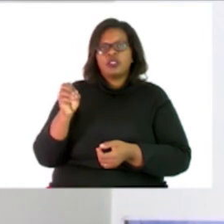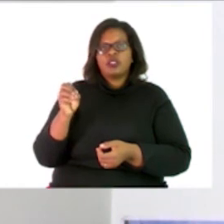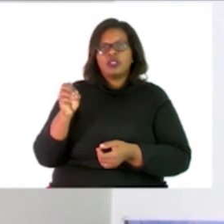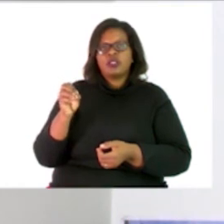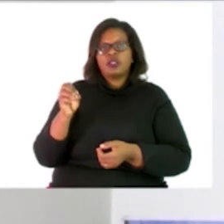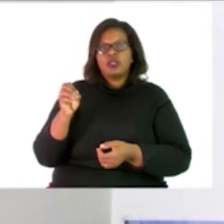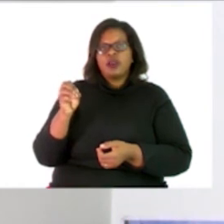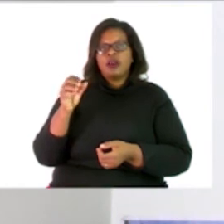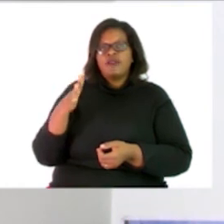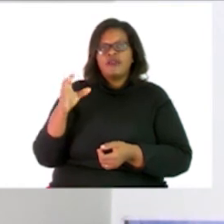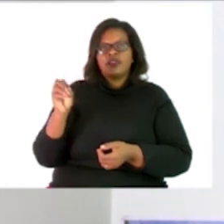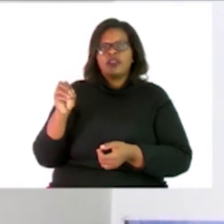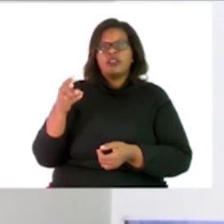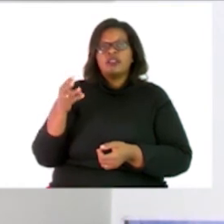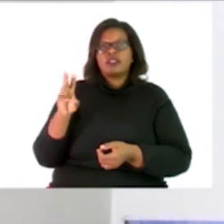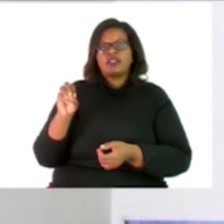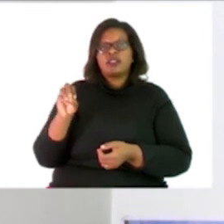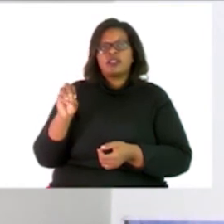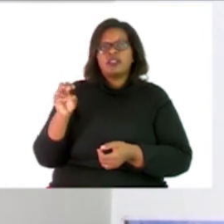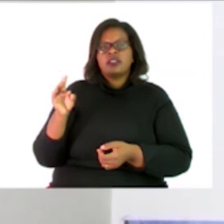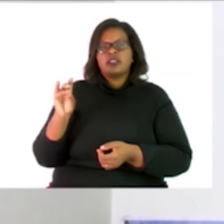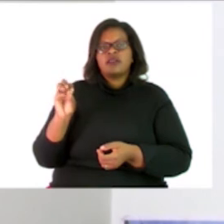40 50 60